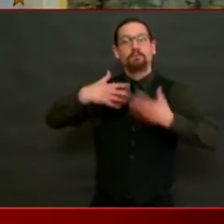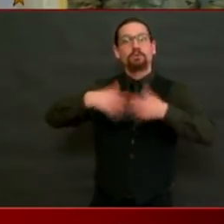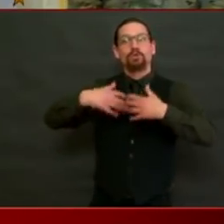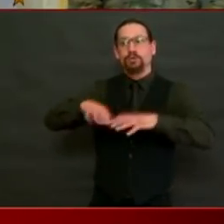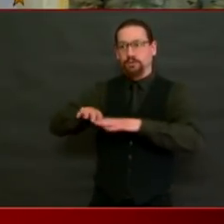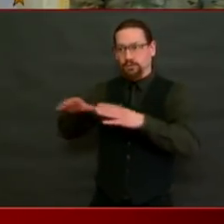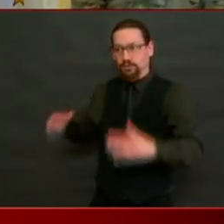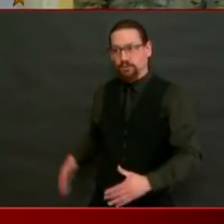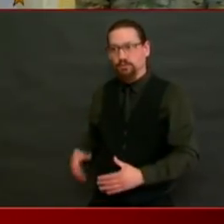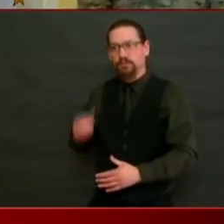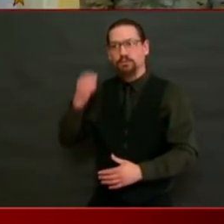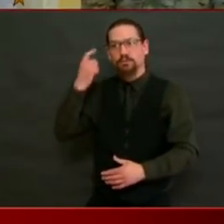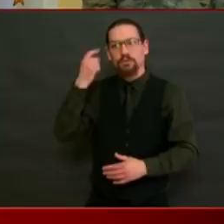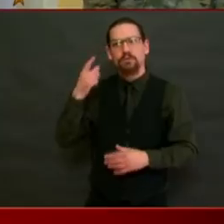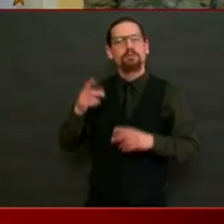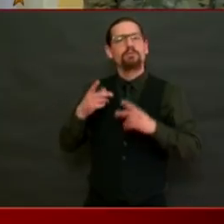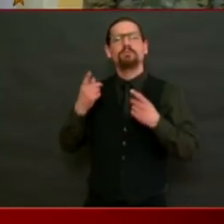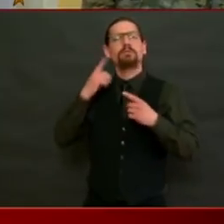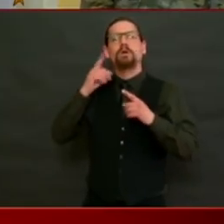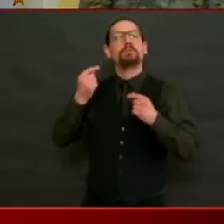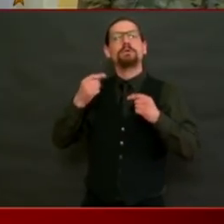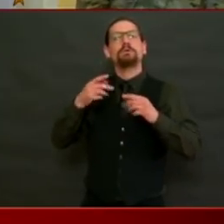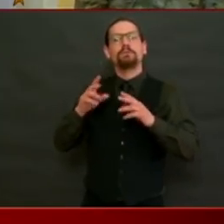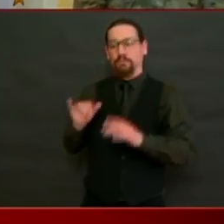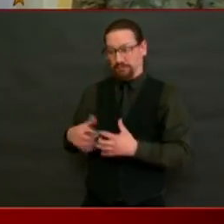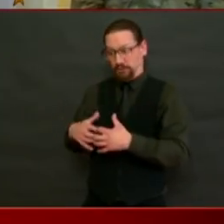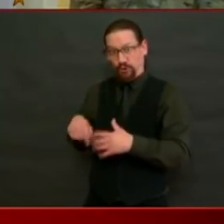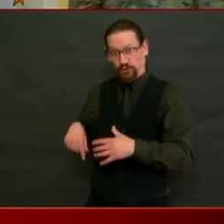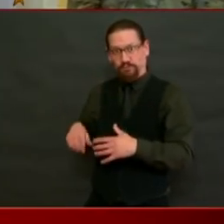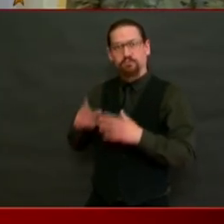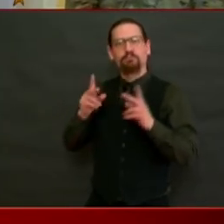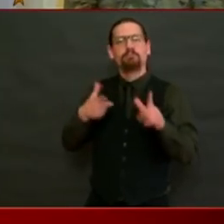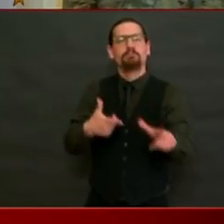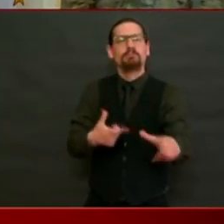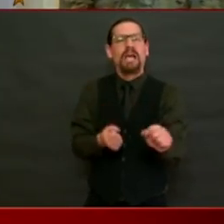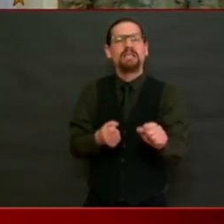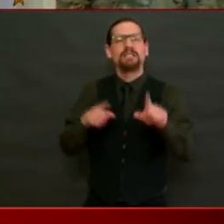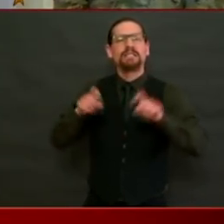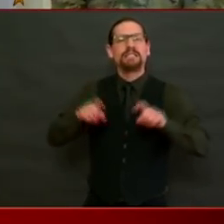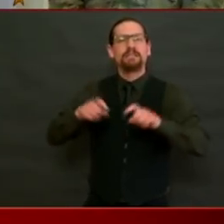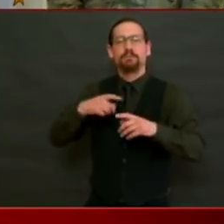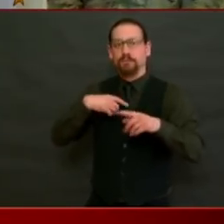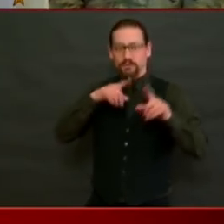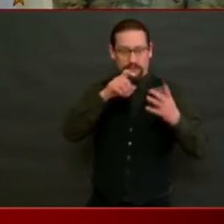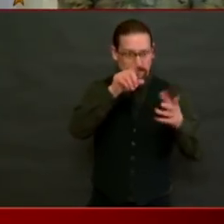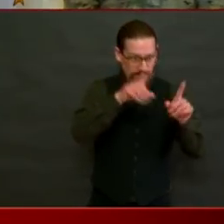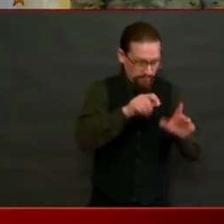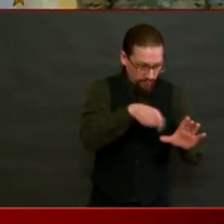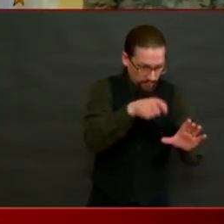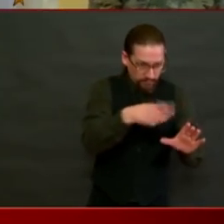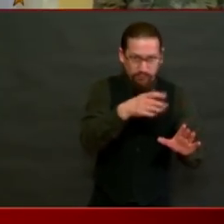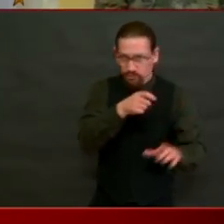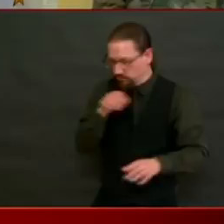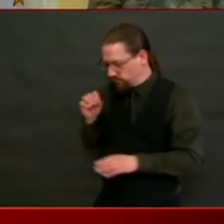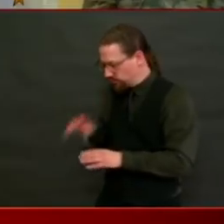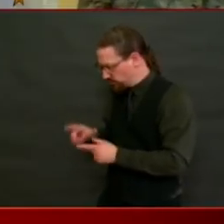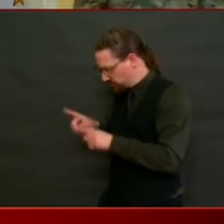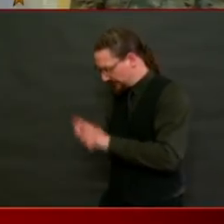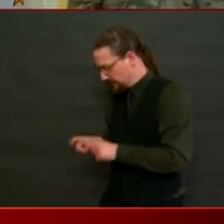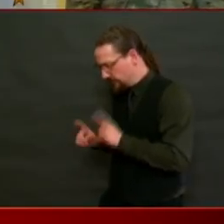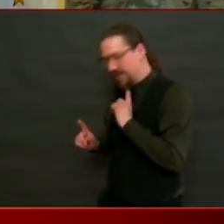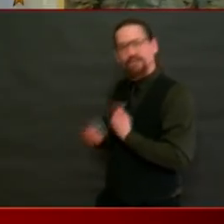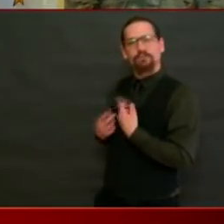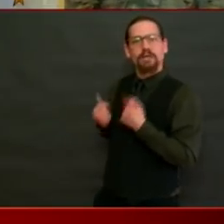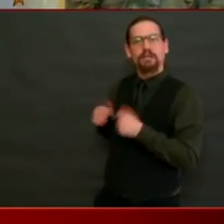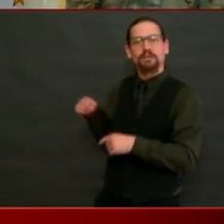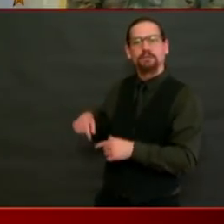putting at nursing homes, at hospitals. So the short answer is we're just not there yet. We're